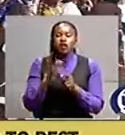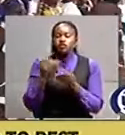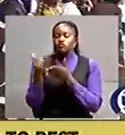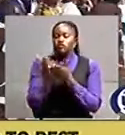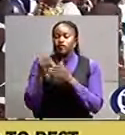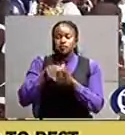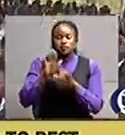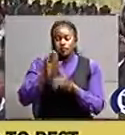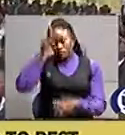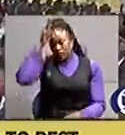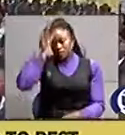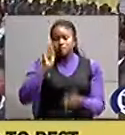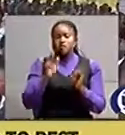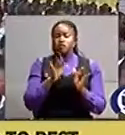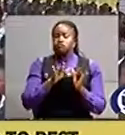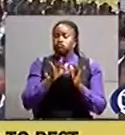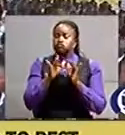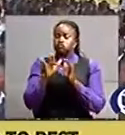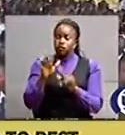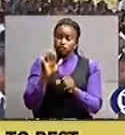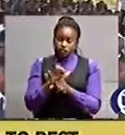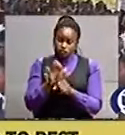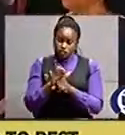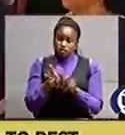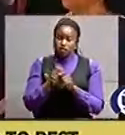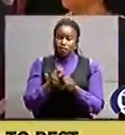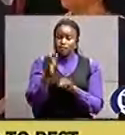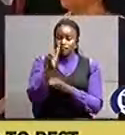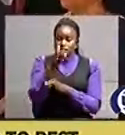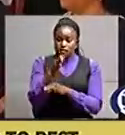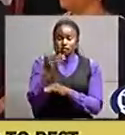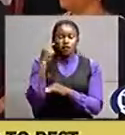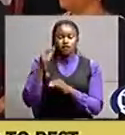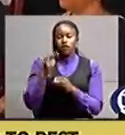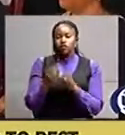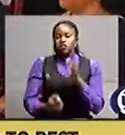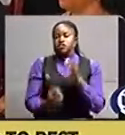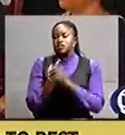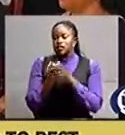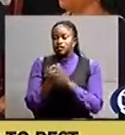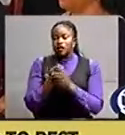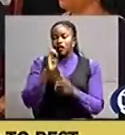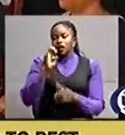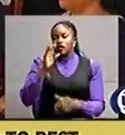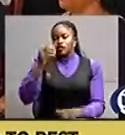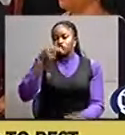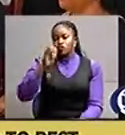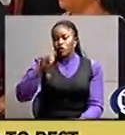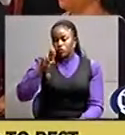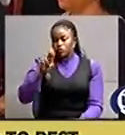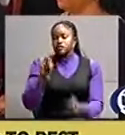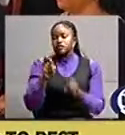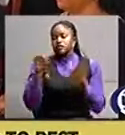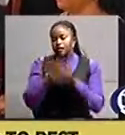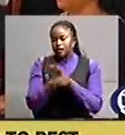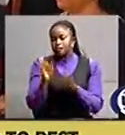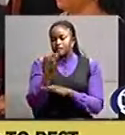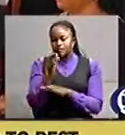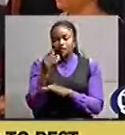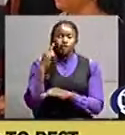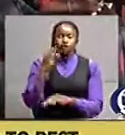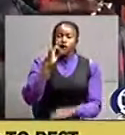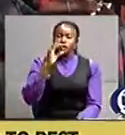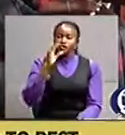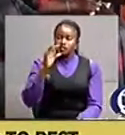of mona stand up including the minister for disaster musa etweru state minister for ict peter ogwang